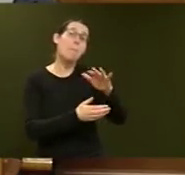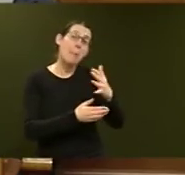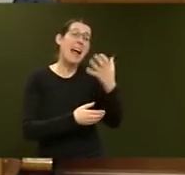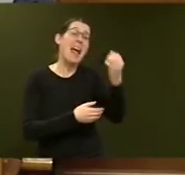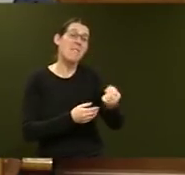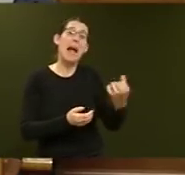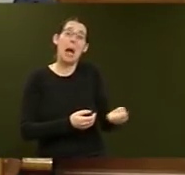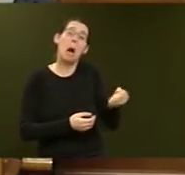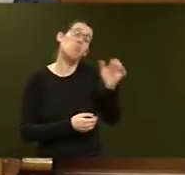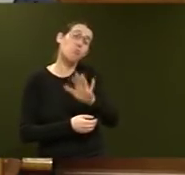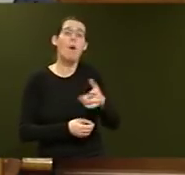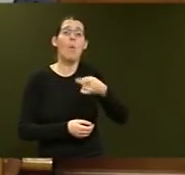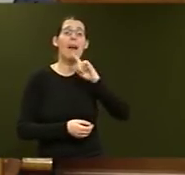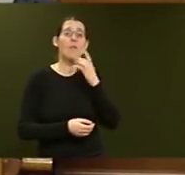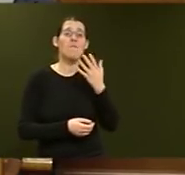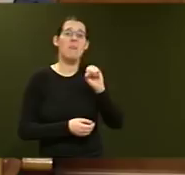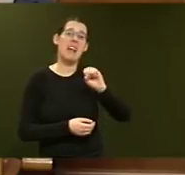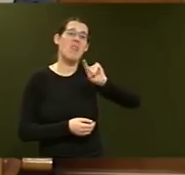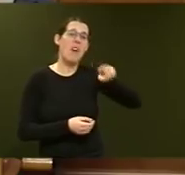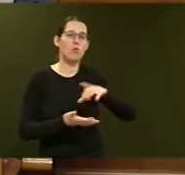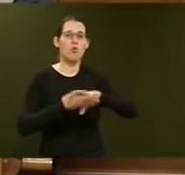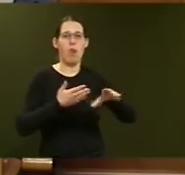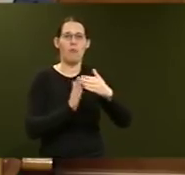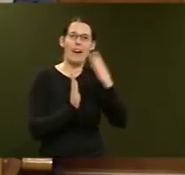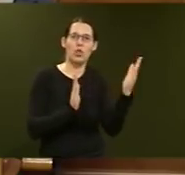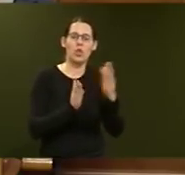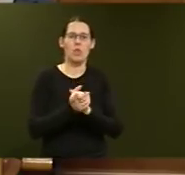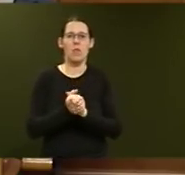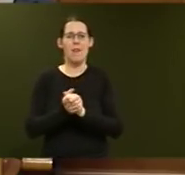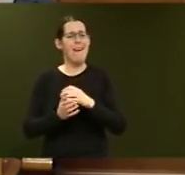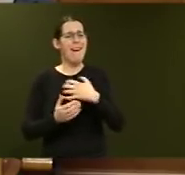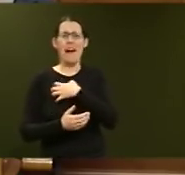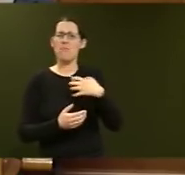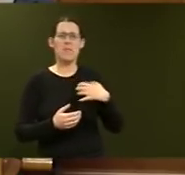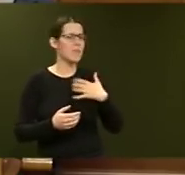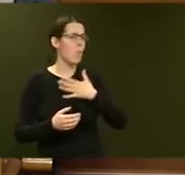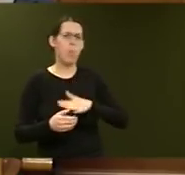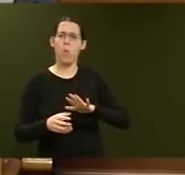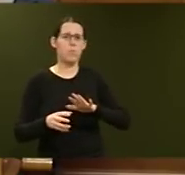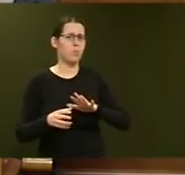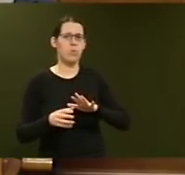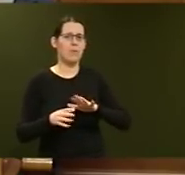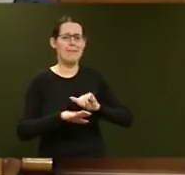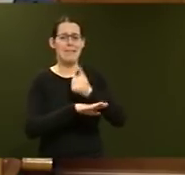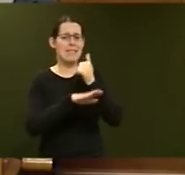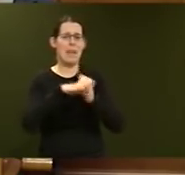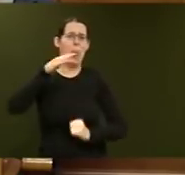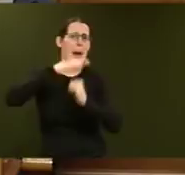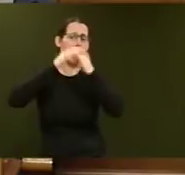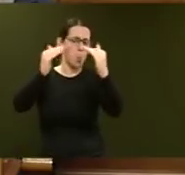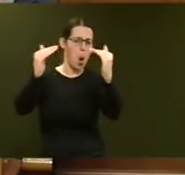The Government was not prepared to set a cap so low that it would exclude hard-working teachers,